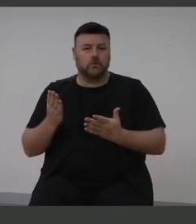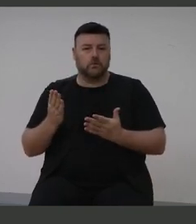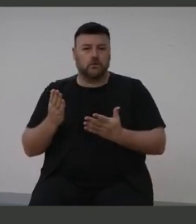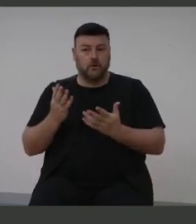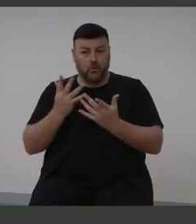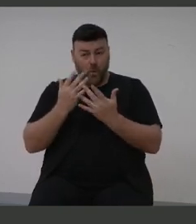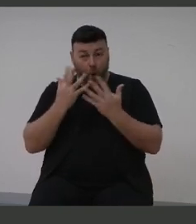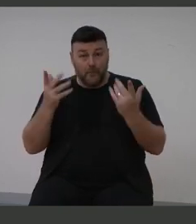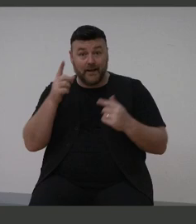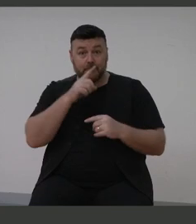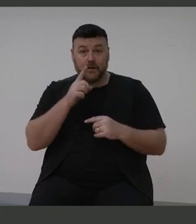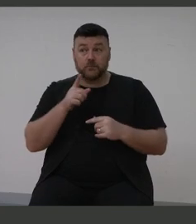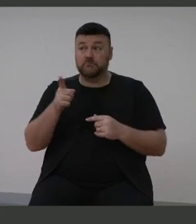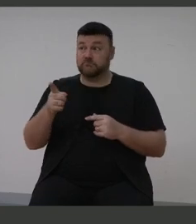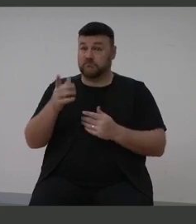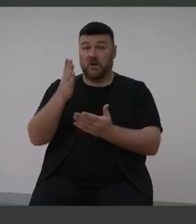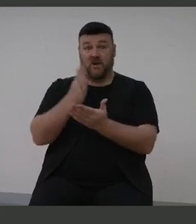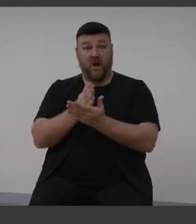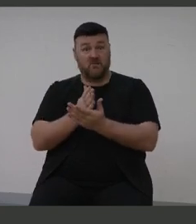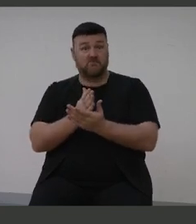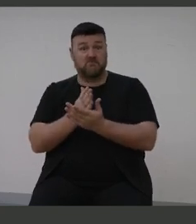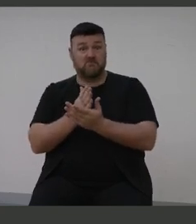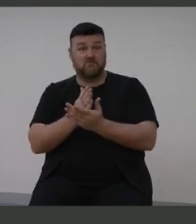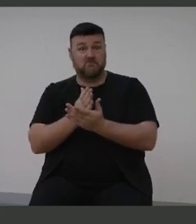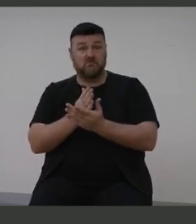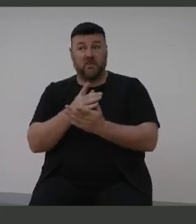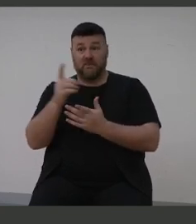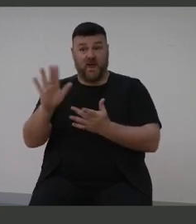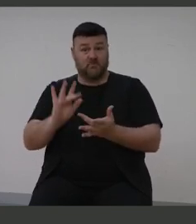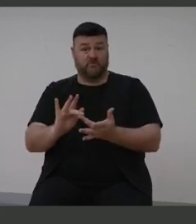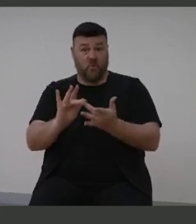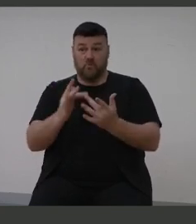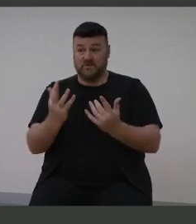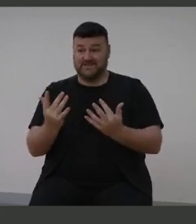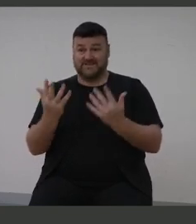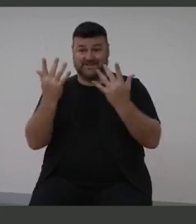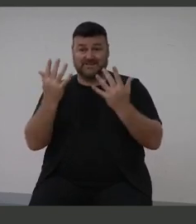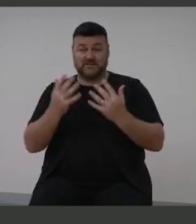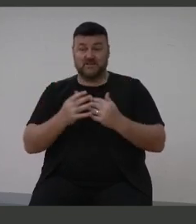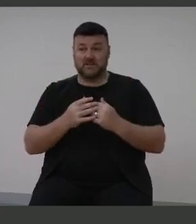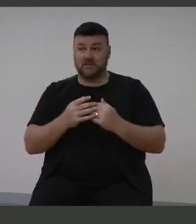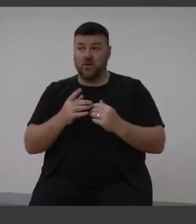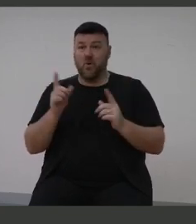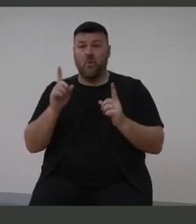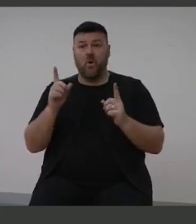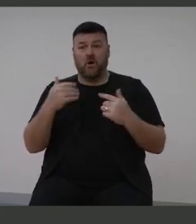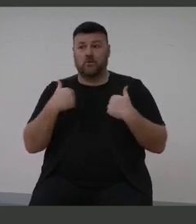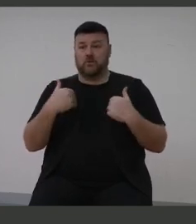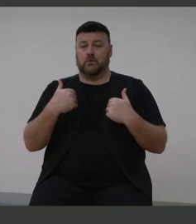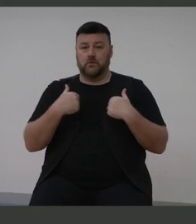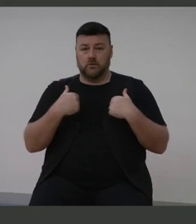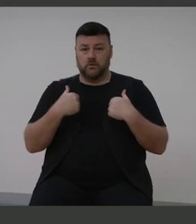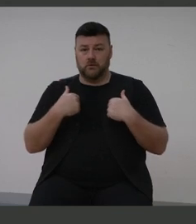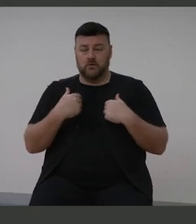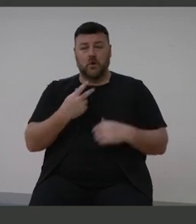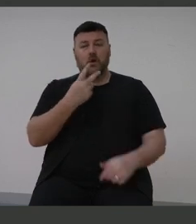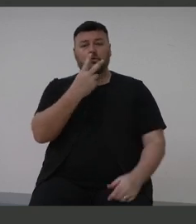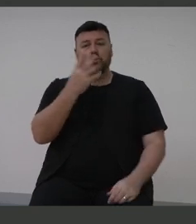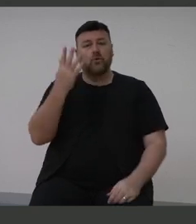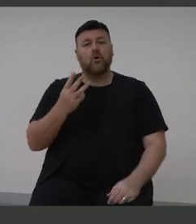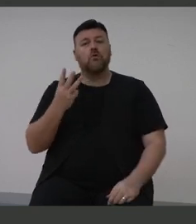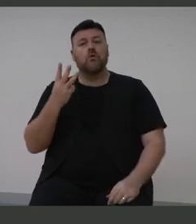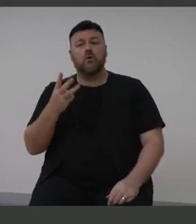people, but it is. They are official statistics. And the shocking thing is that two thirds of